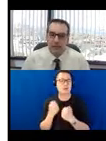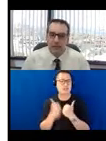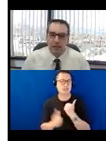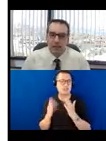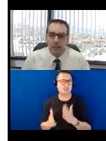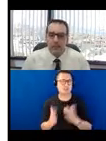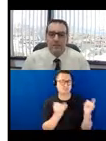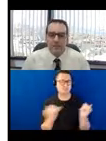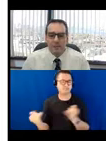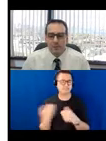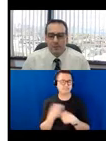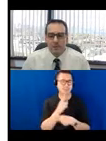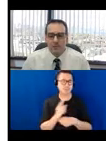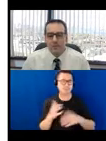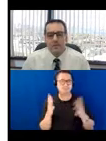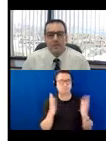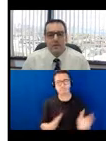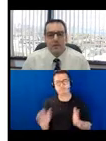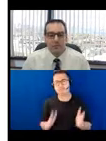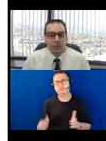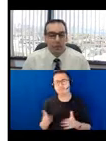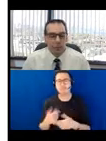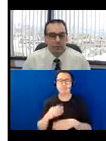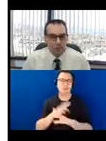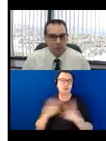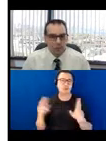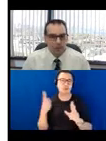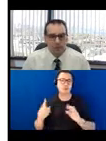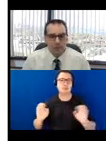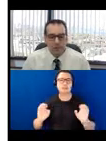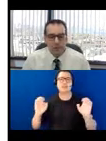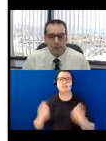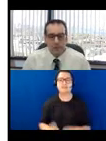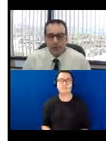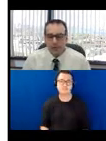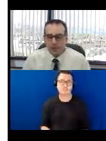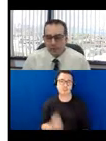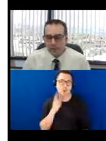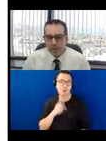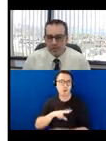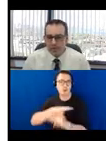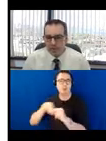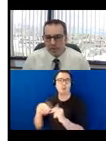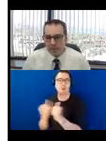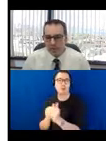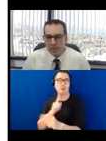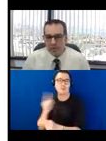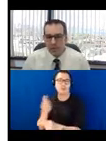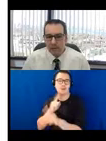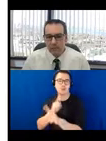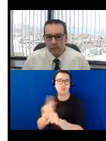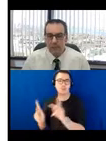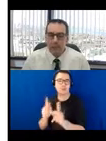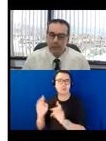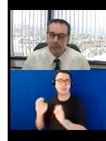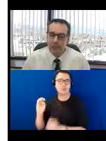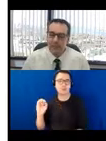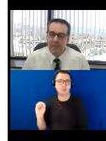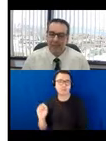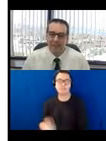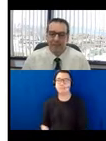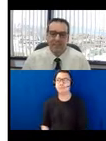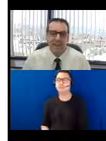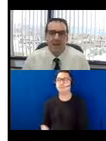with the assistance of the local first responders. Since 2007 we've held